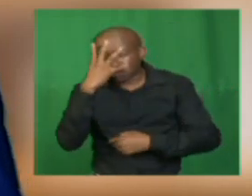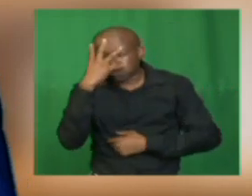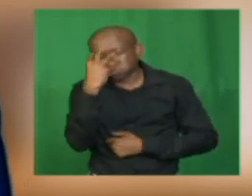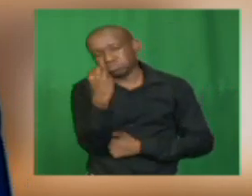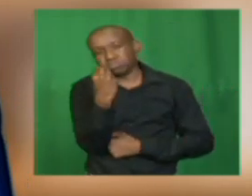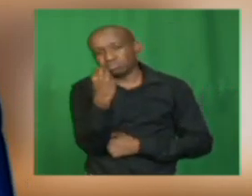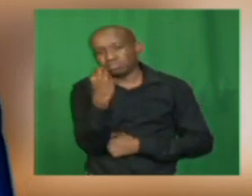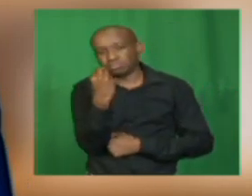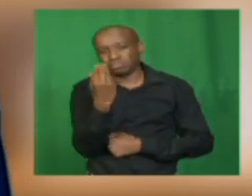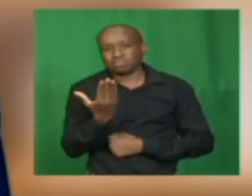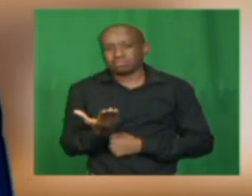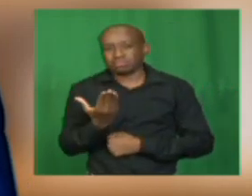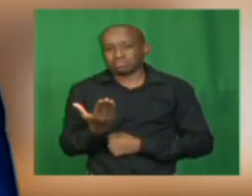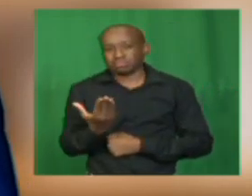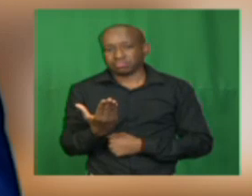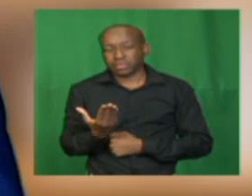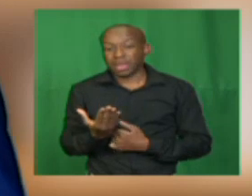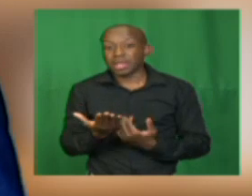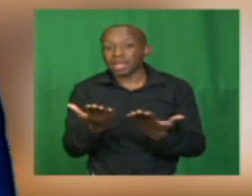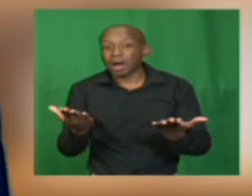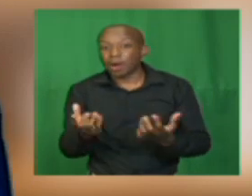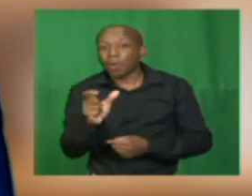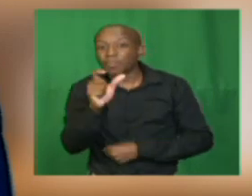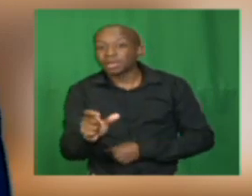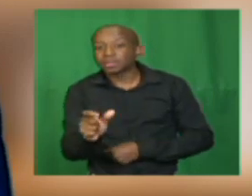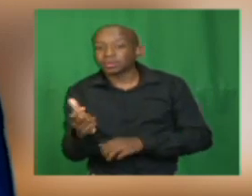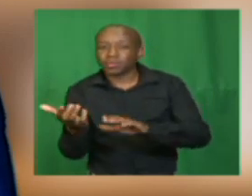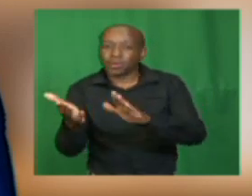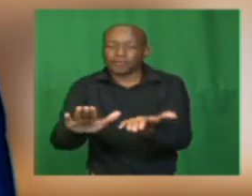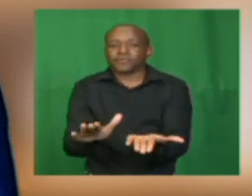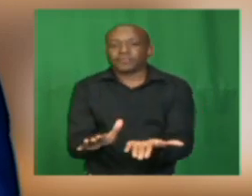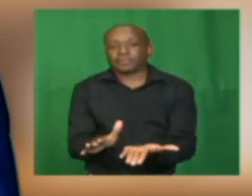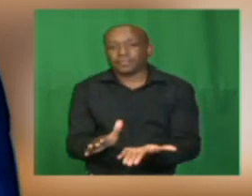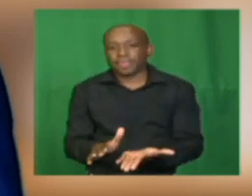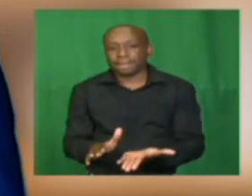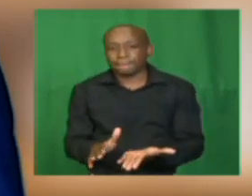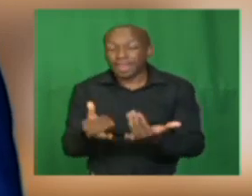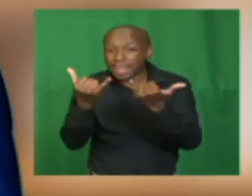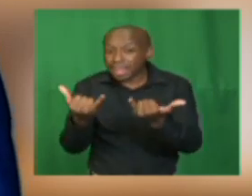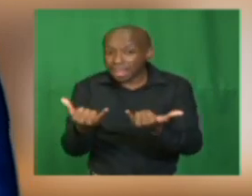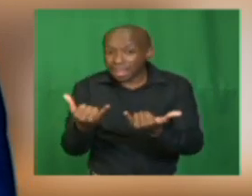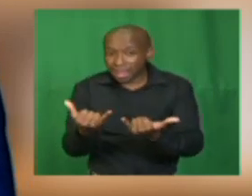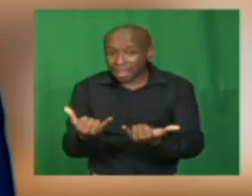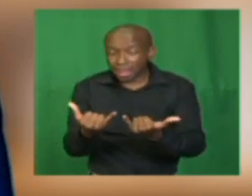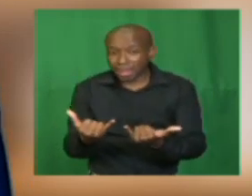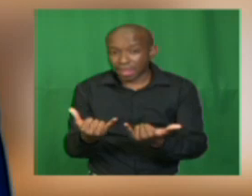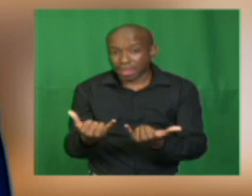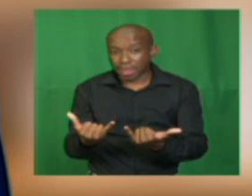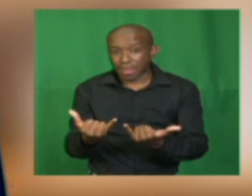mood where someone was killed. Now, we want us